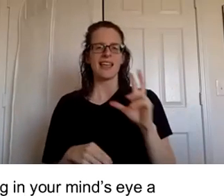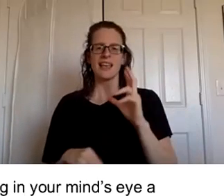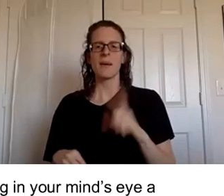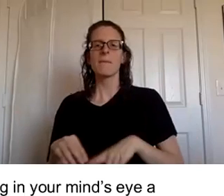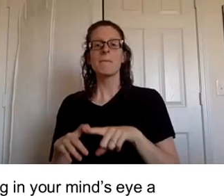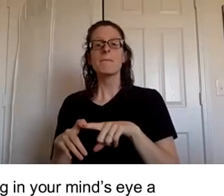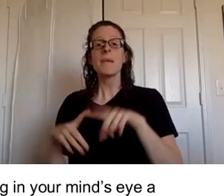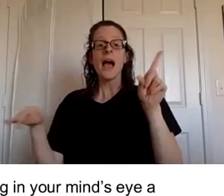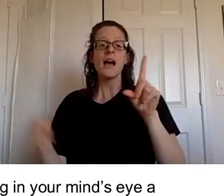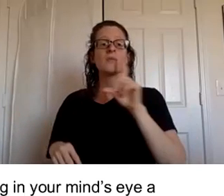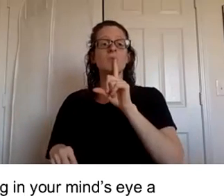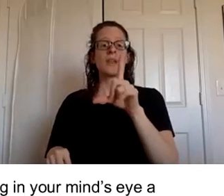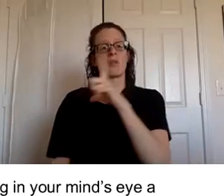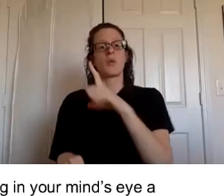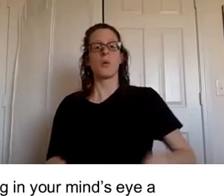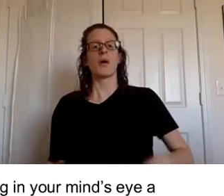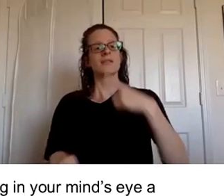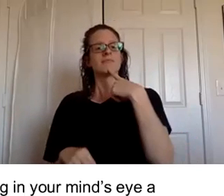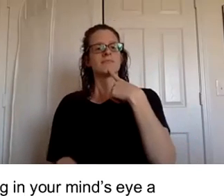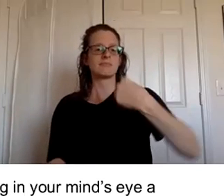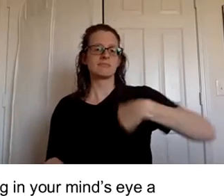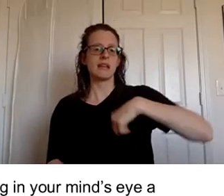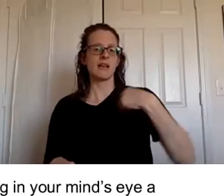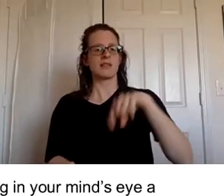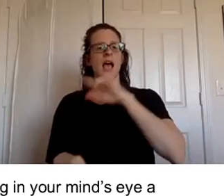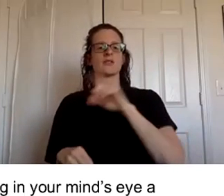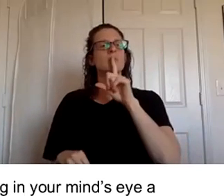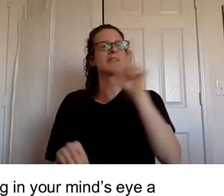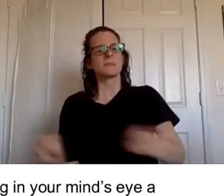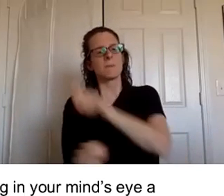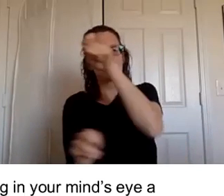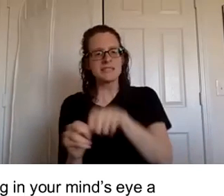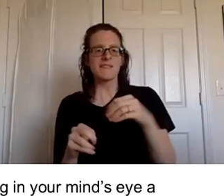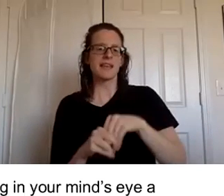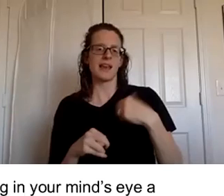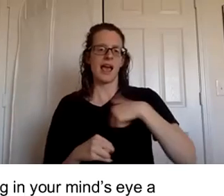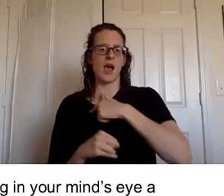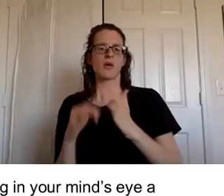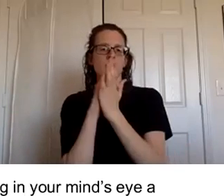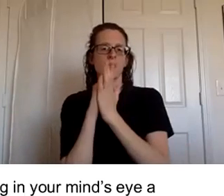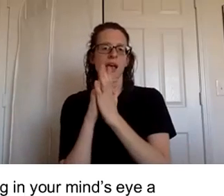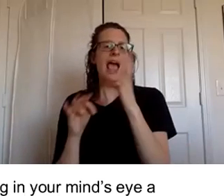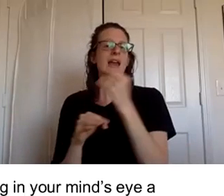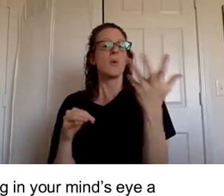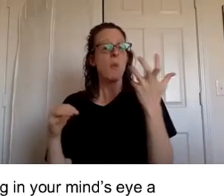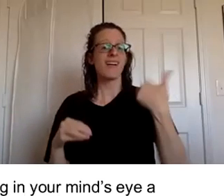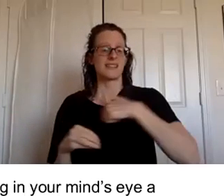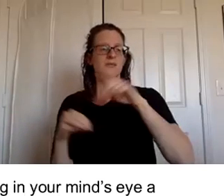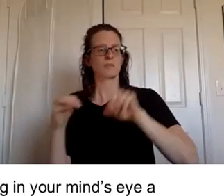but the lord tells us to be very specific in our prayers and he wants us to succeed